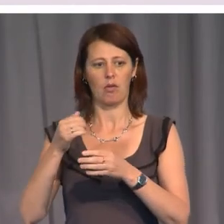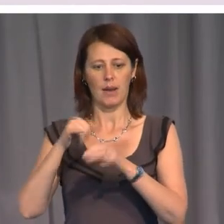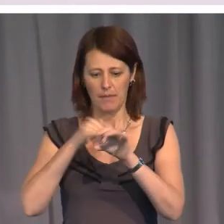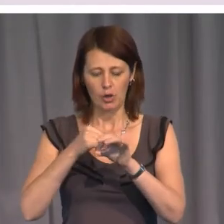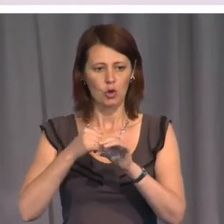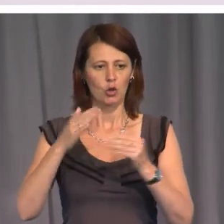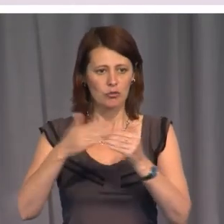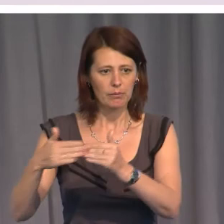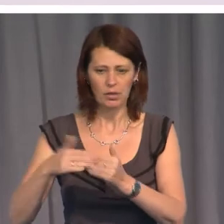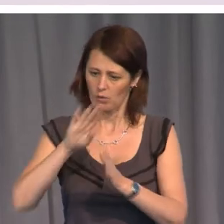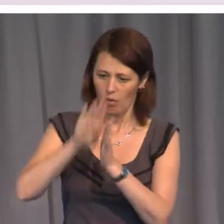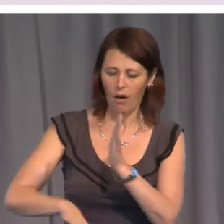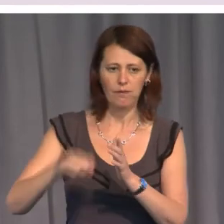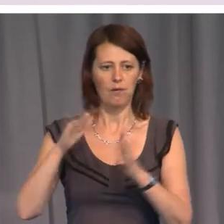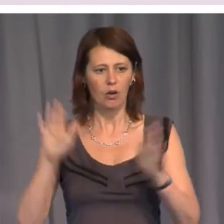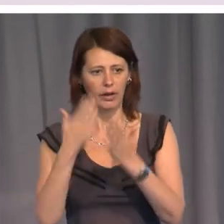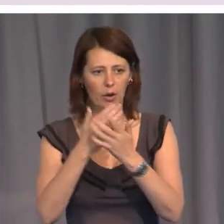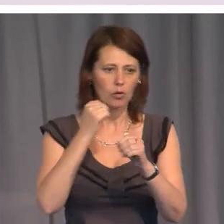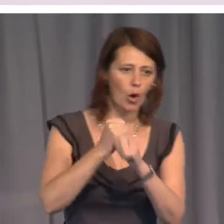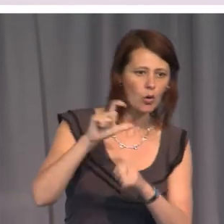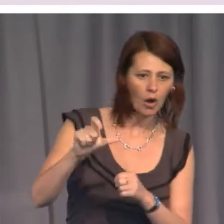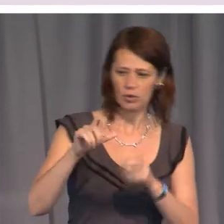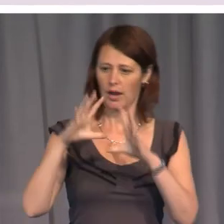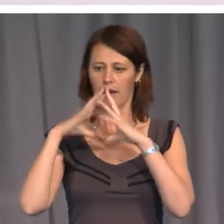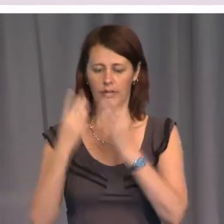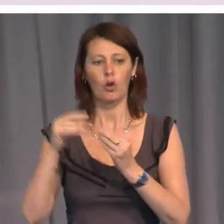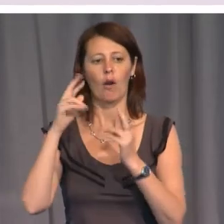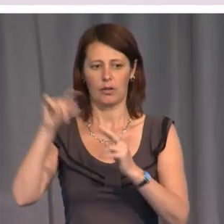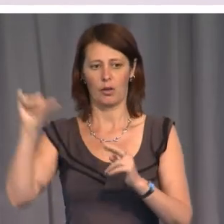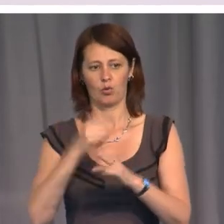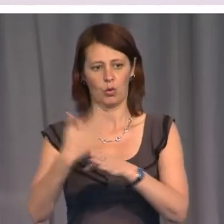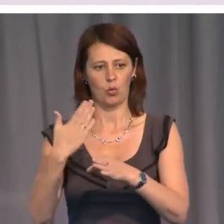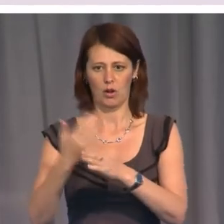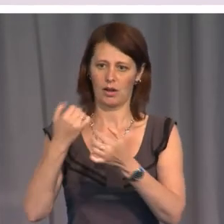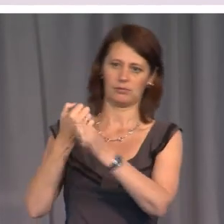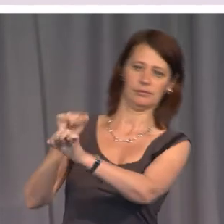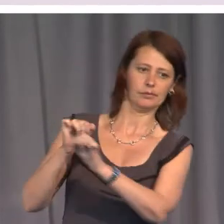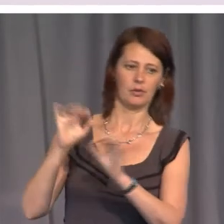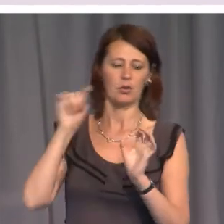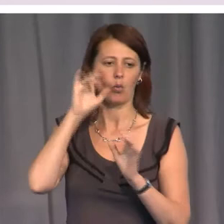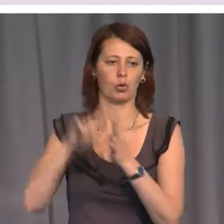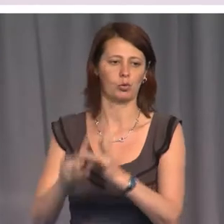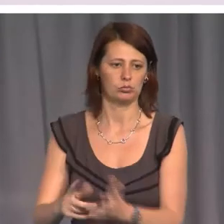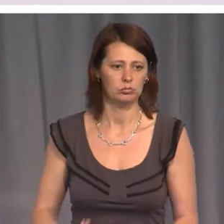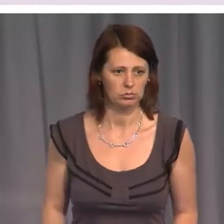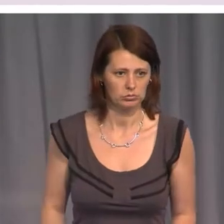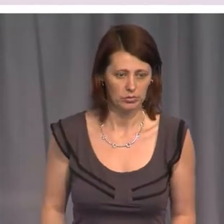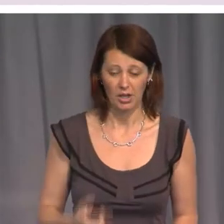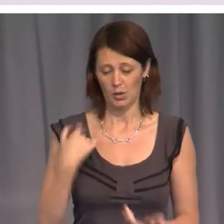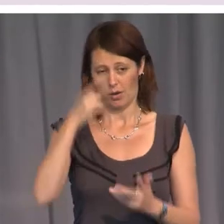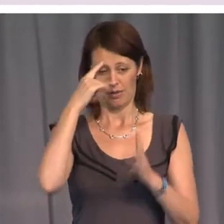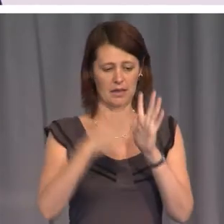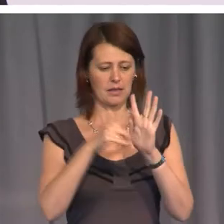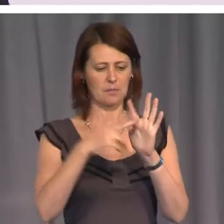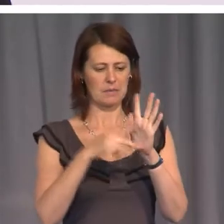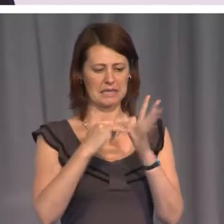them a holiday on the Gold Coast would work as a deterrent. So I think the Magnitsky Law movement is